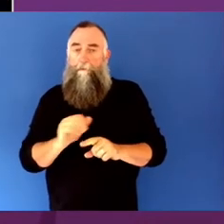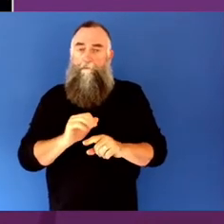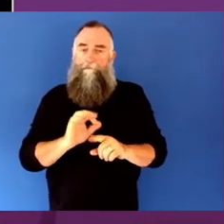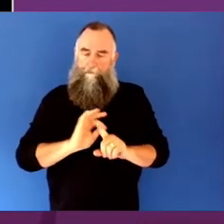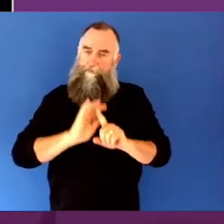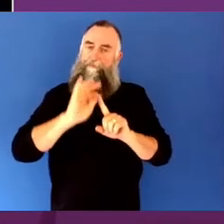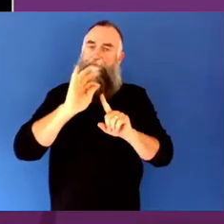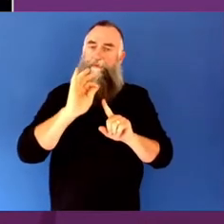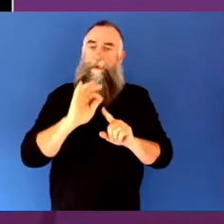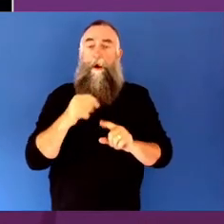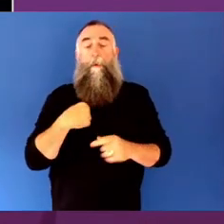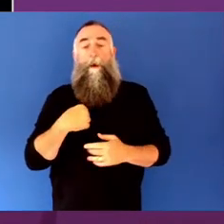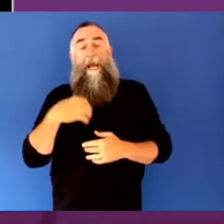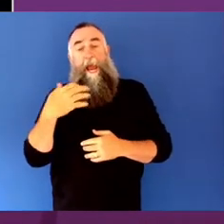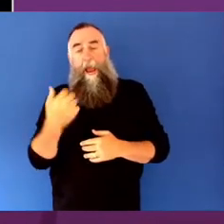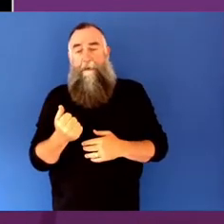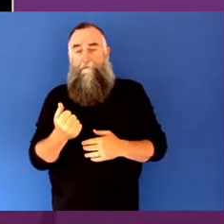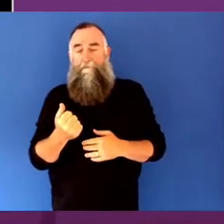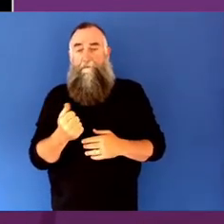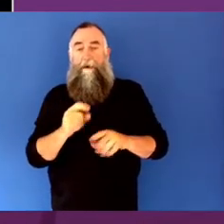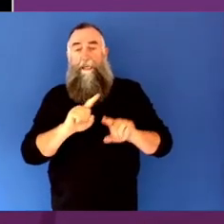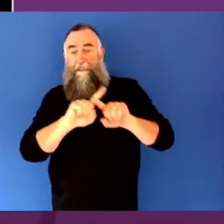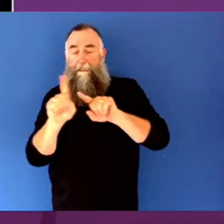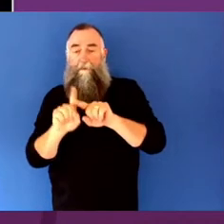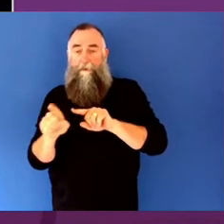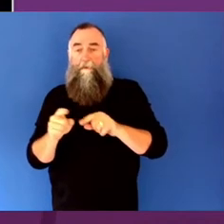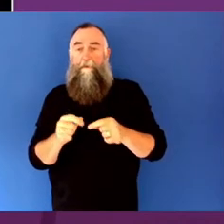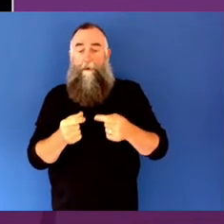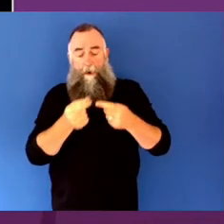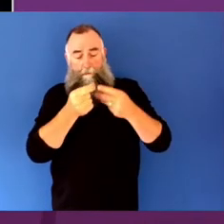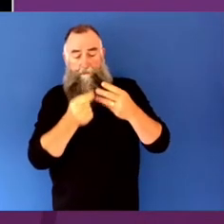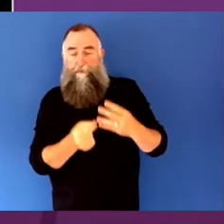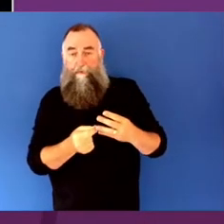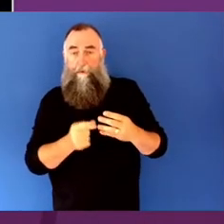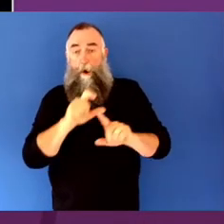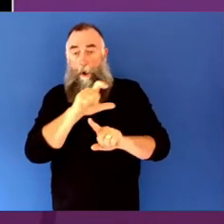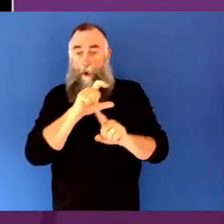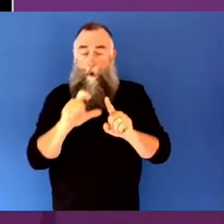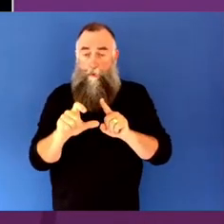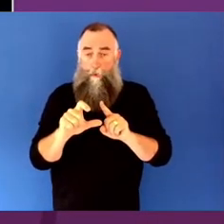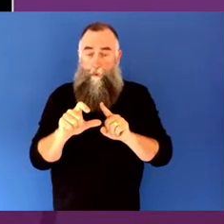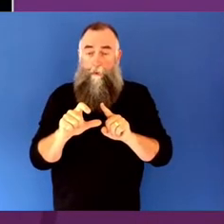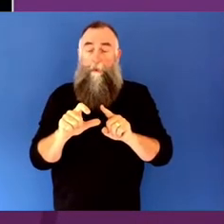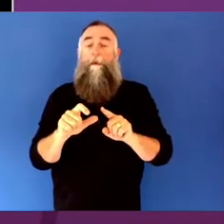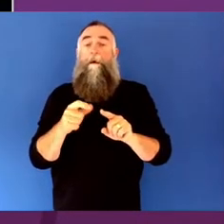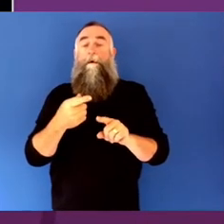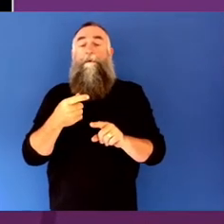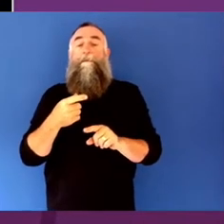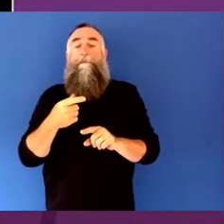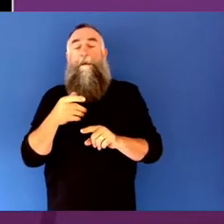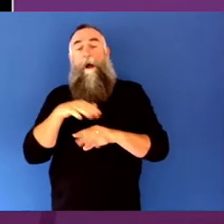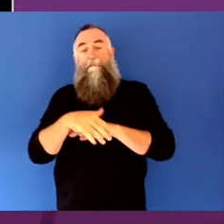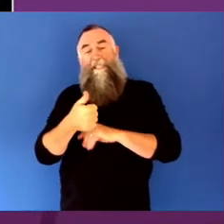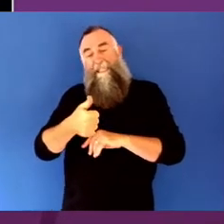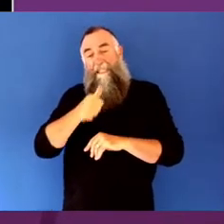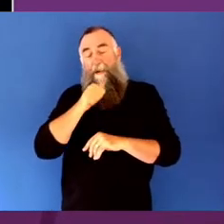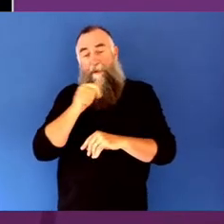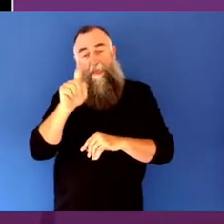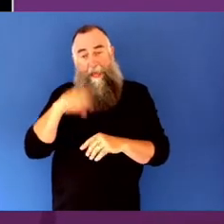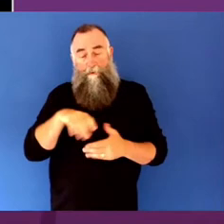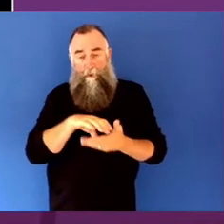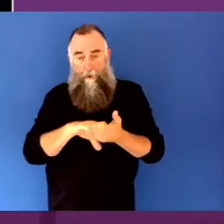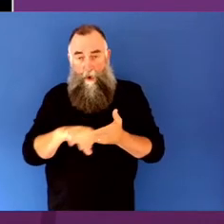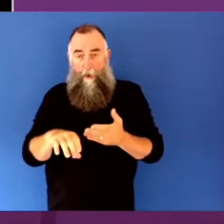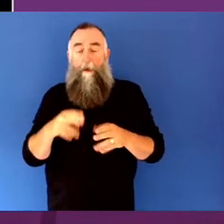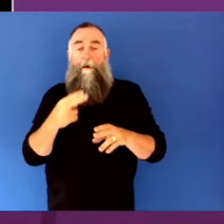festival that's received over $660,000 to tour to regional locations across Australia in